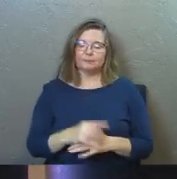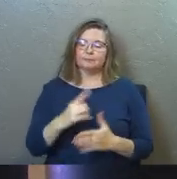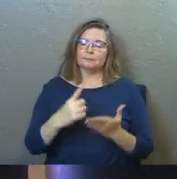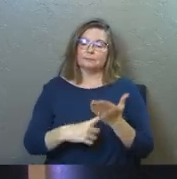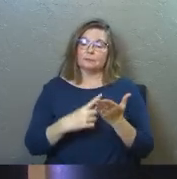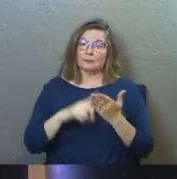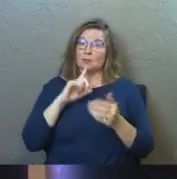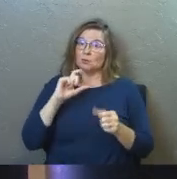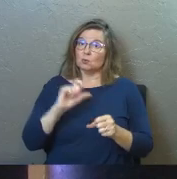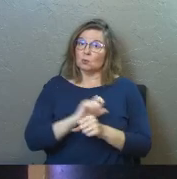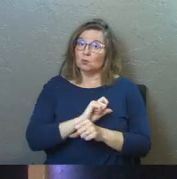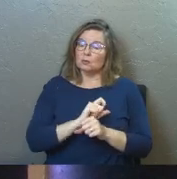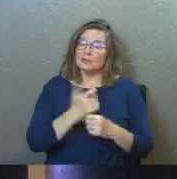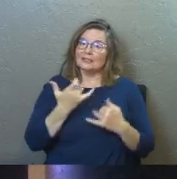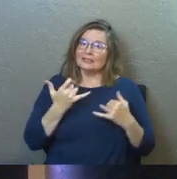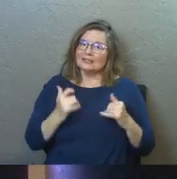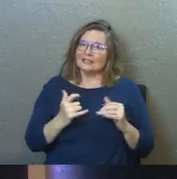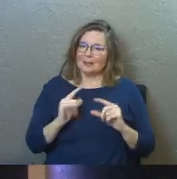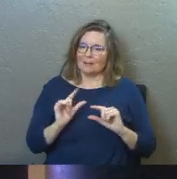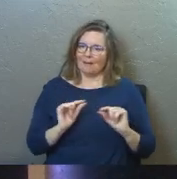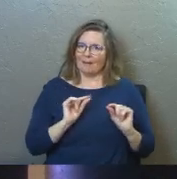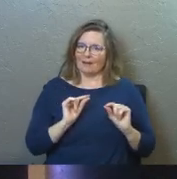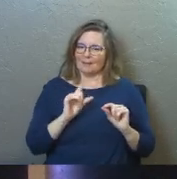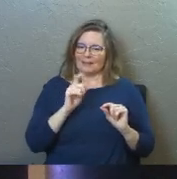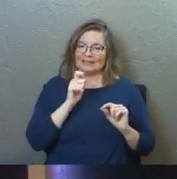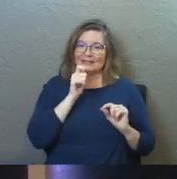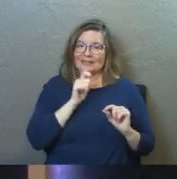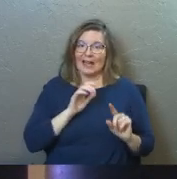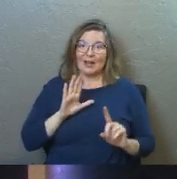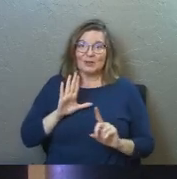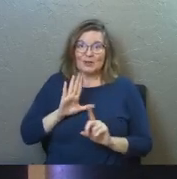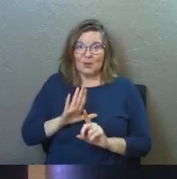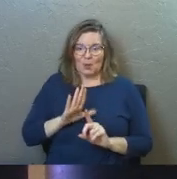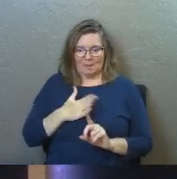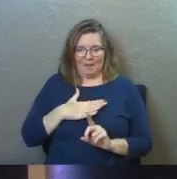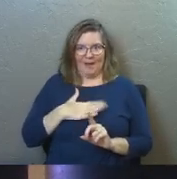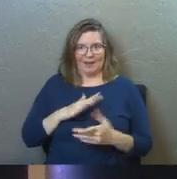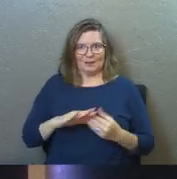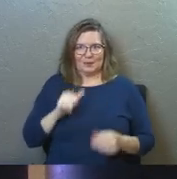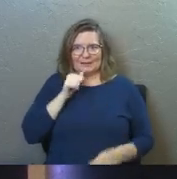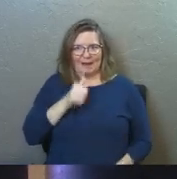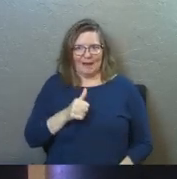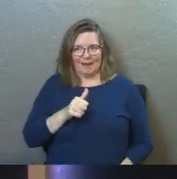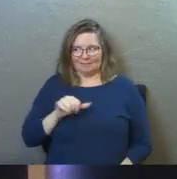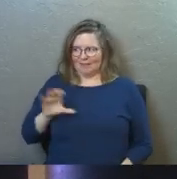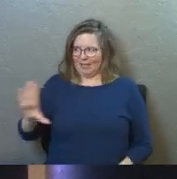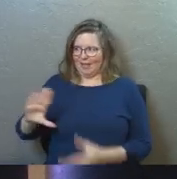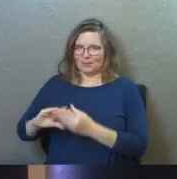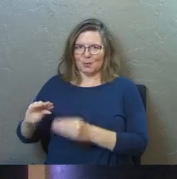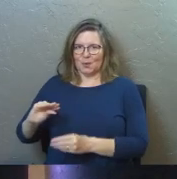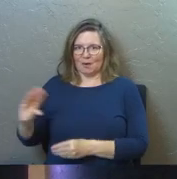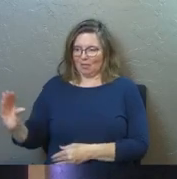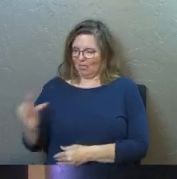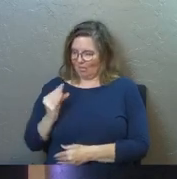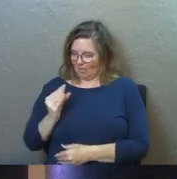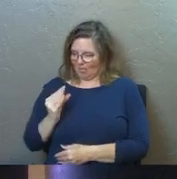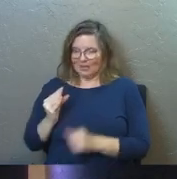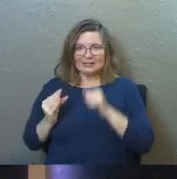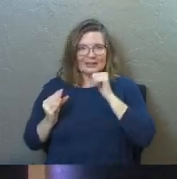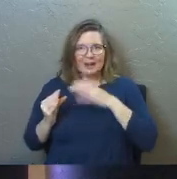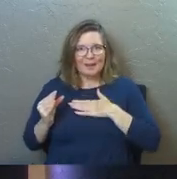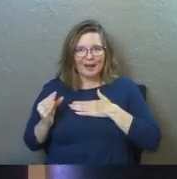sometimes it's true, it can still be gossip, because it's not your truth, it's not your stuff,